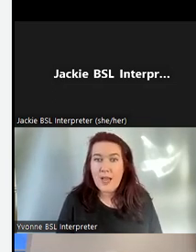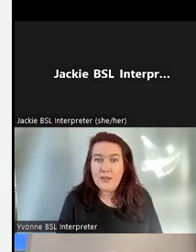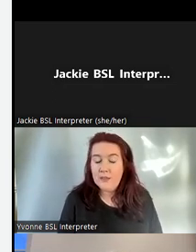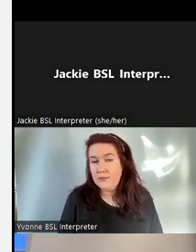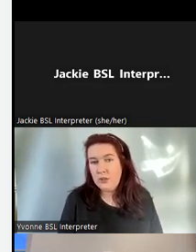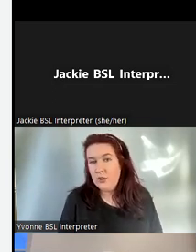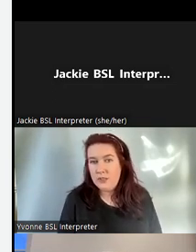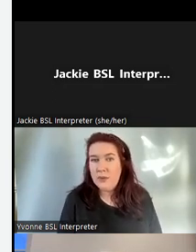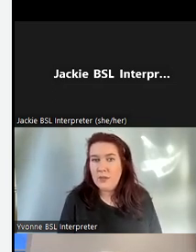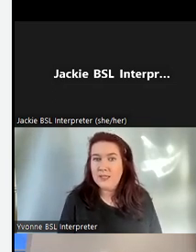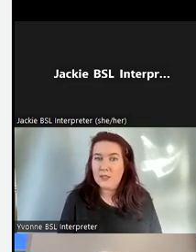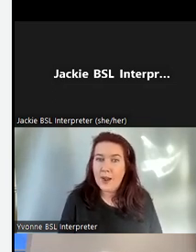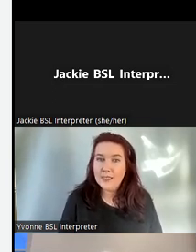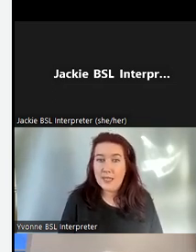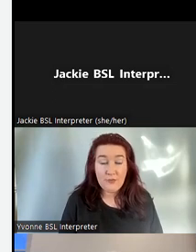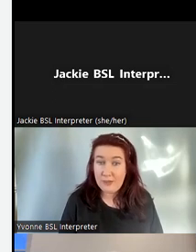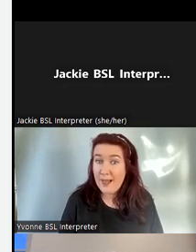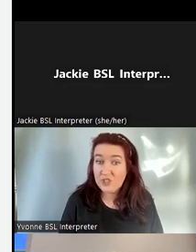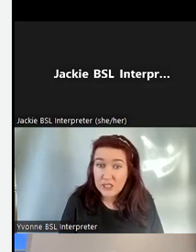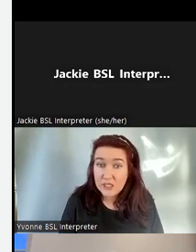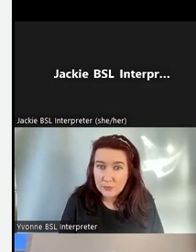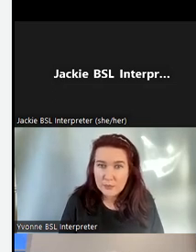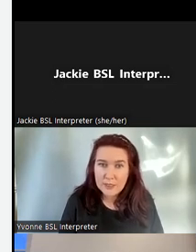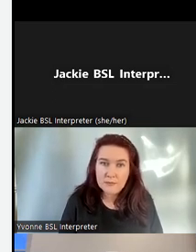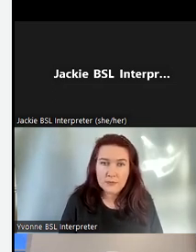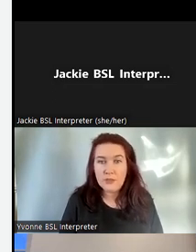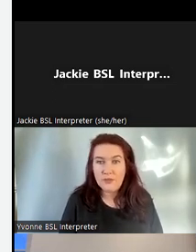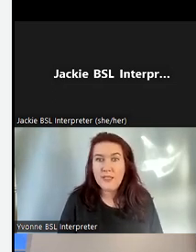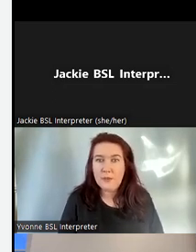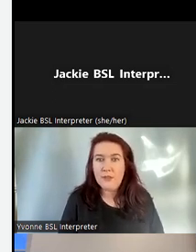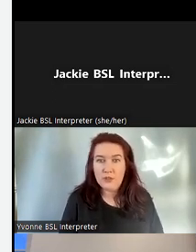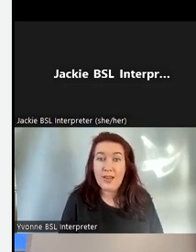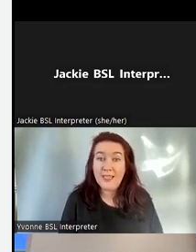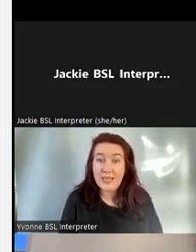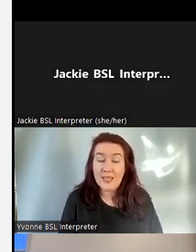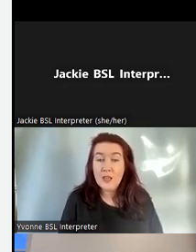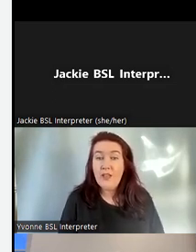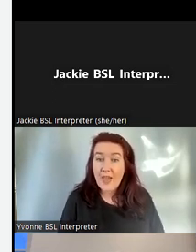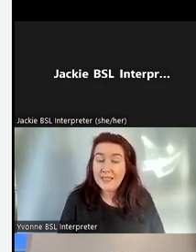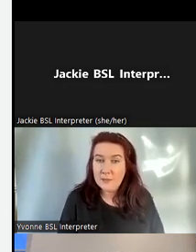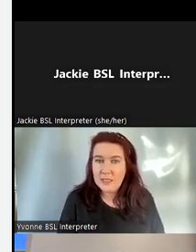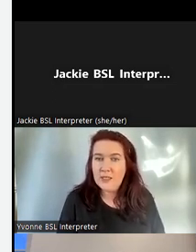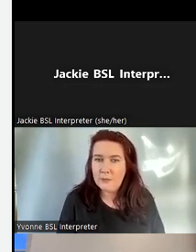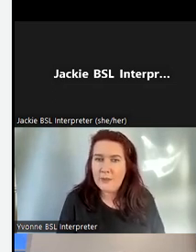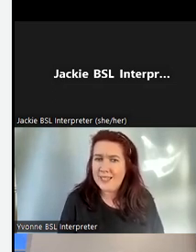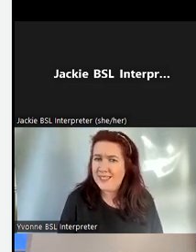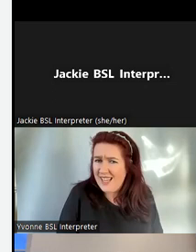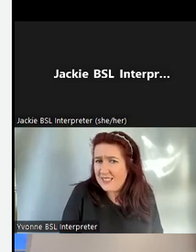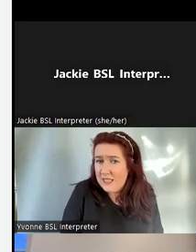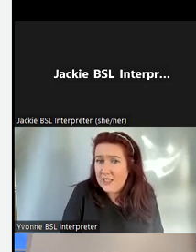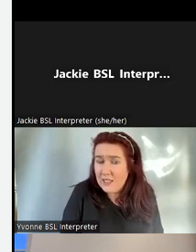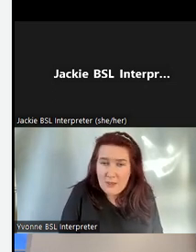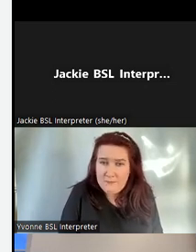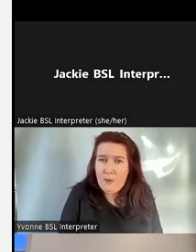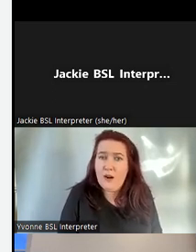and you know someone else has acquired it and for the past year we've been in you know fights with them to try and get that kind of material back because